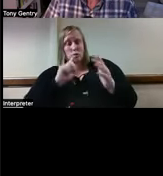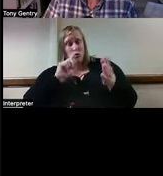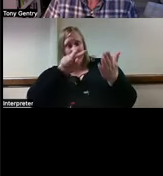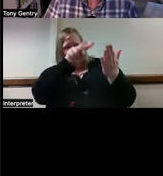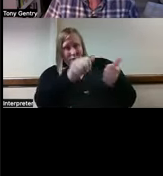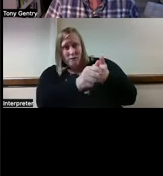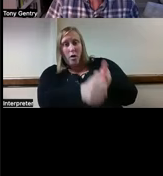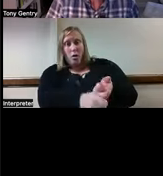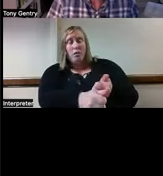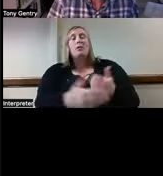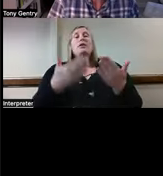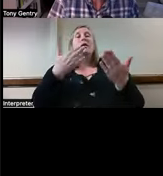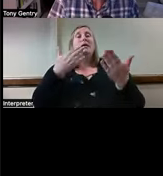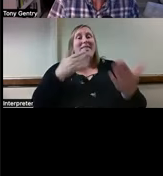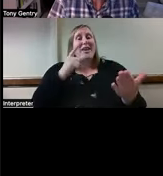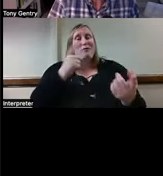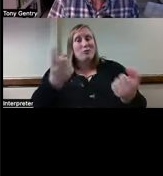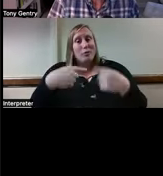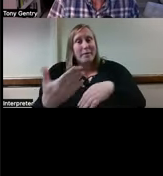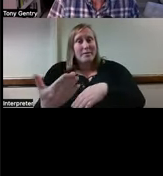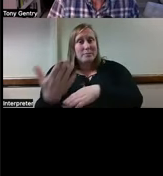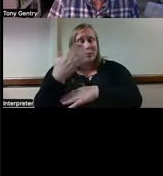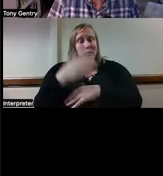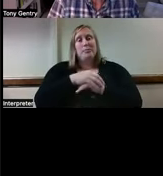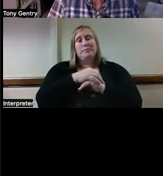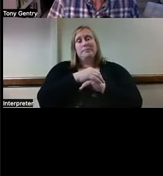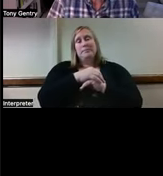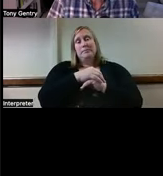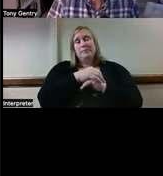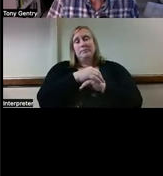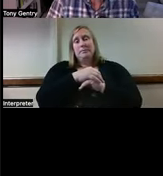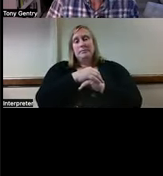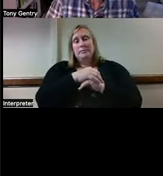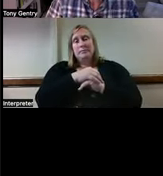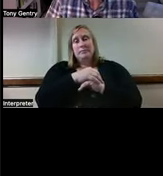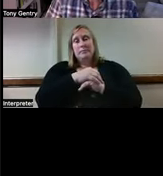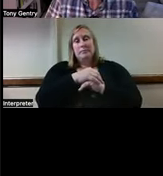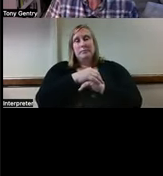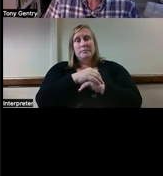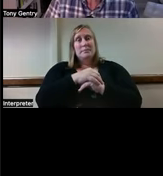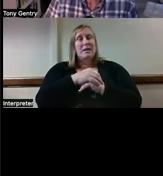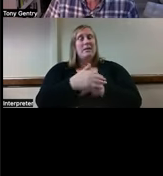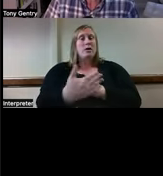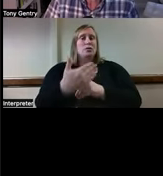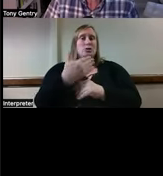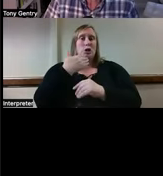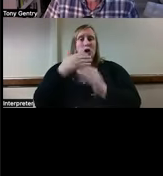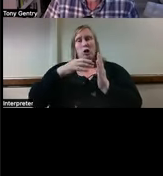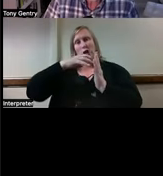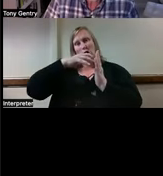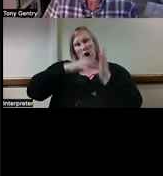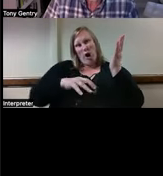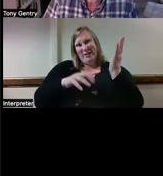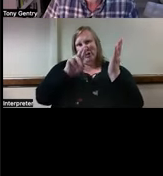I want to thank you for spending time with me this morning. There's a fairly rich list of references that I've drawn from in this